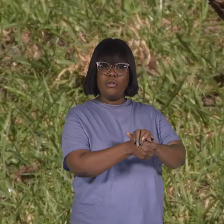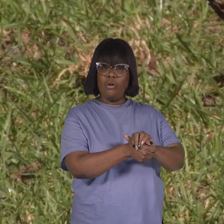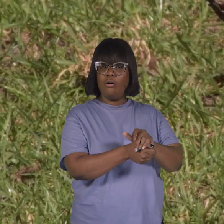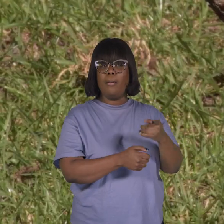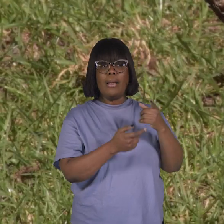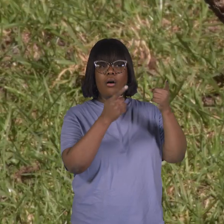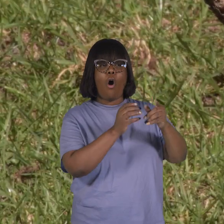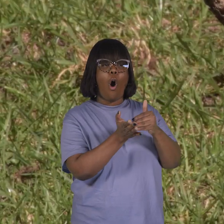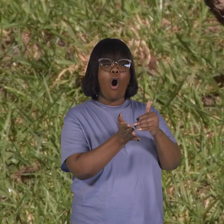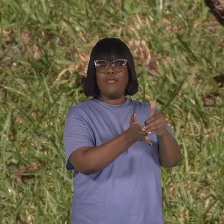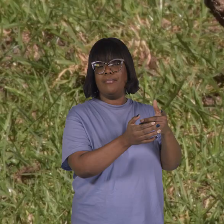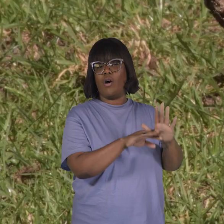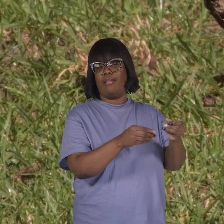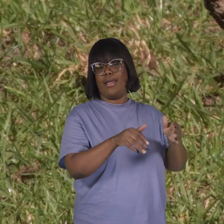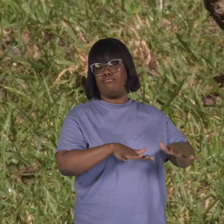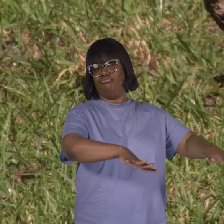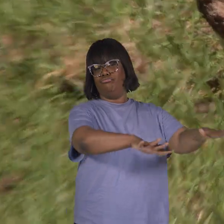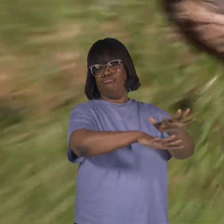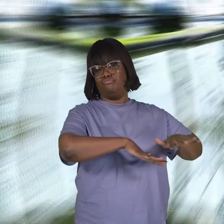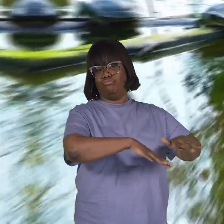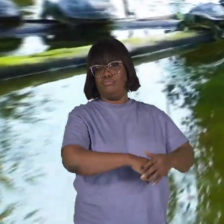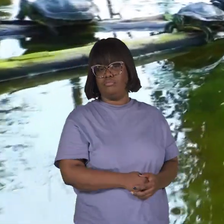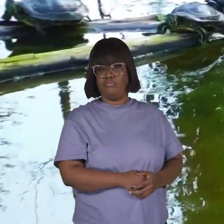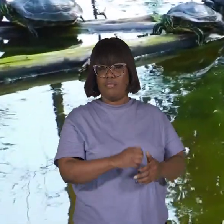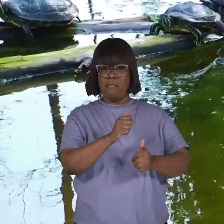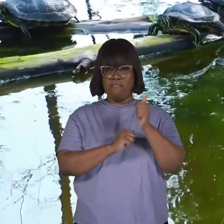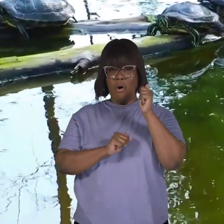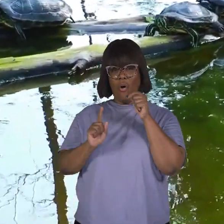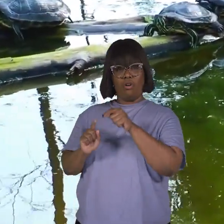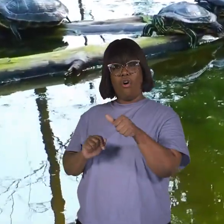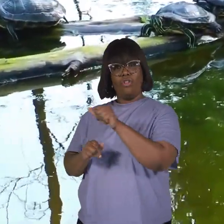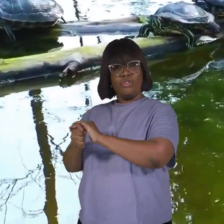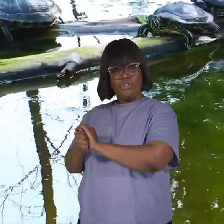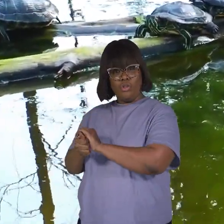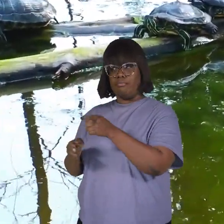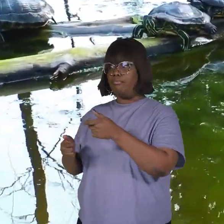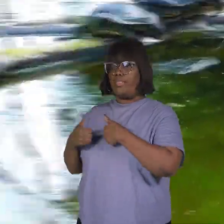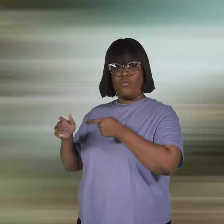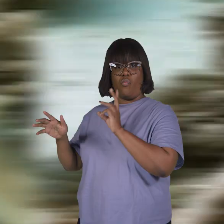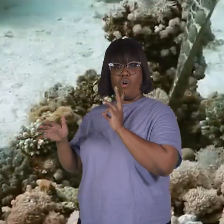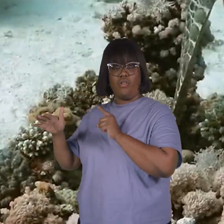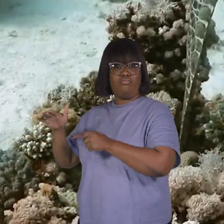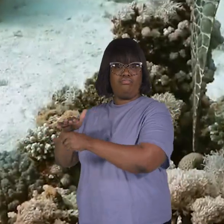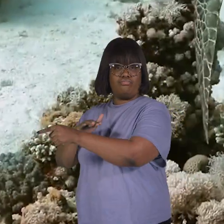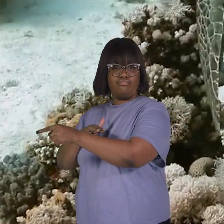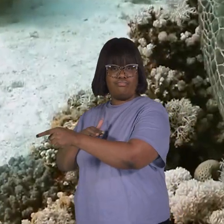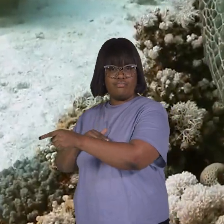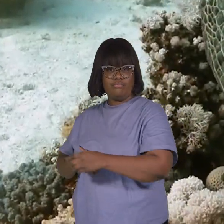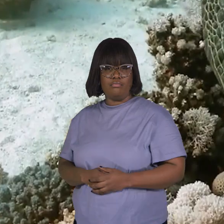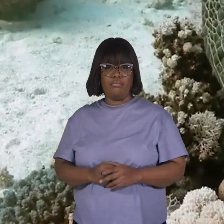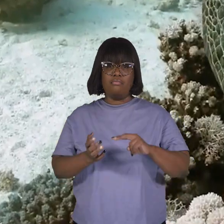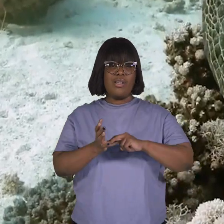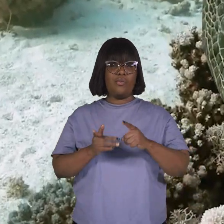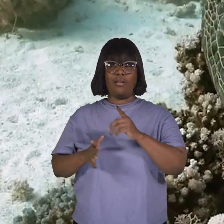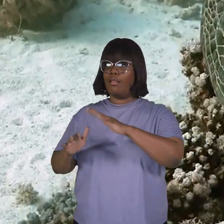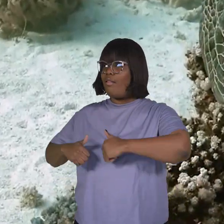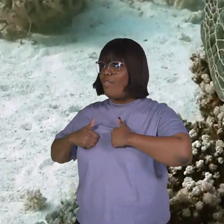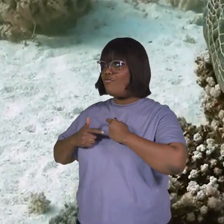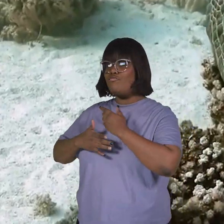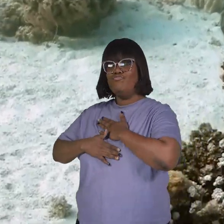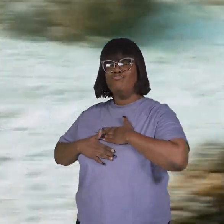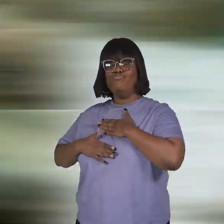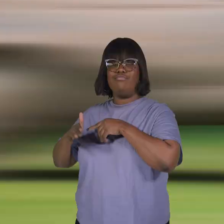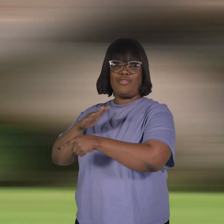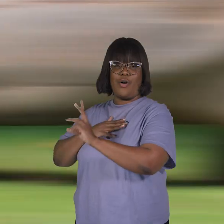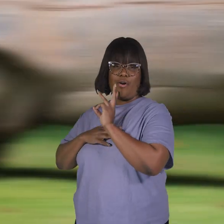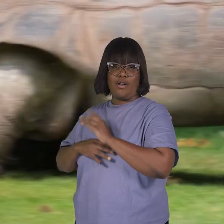tortoises are almost exclusively land-dwelling. But most other turtles, on the other hand, are aquatic, meaning they enjoy life